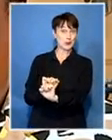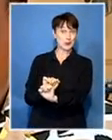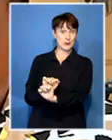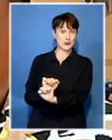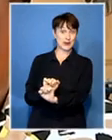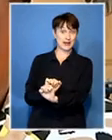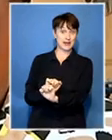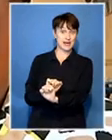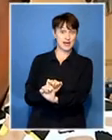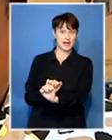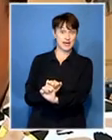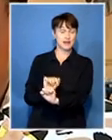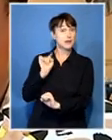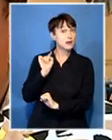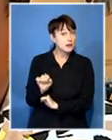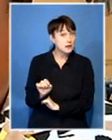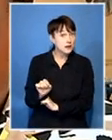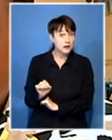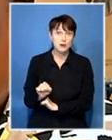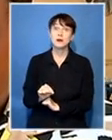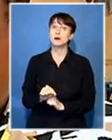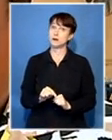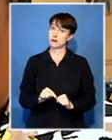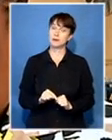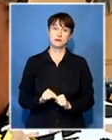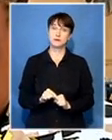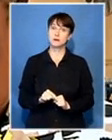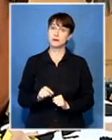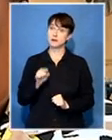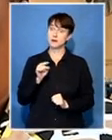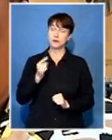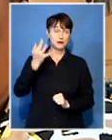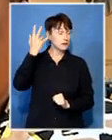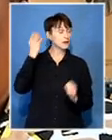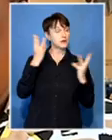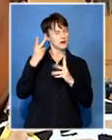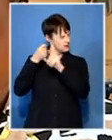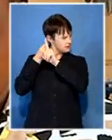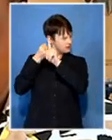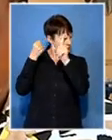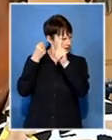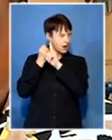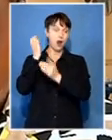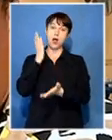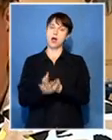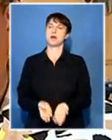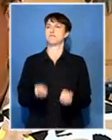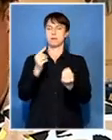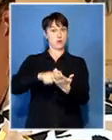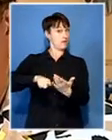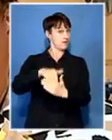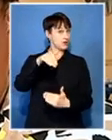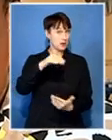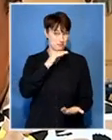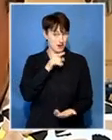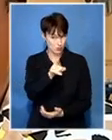a very very hard one right and which is almost a bath